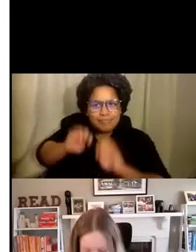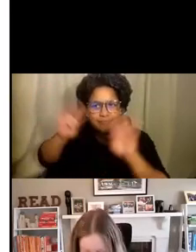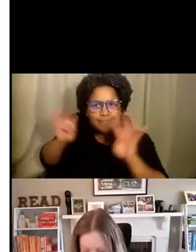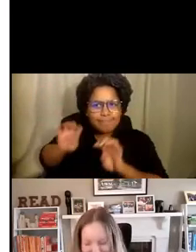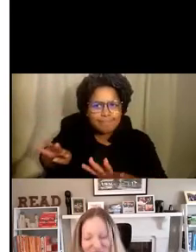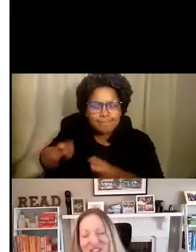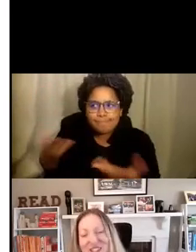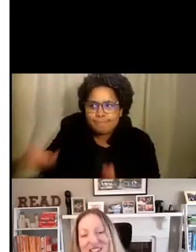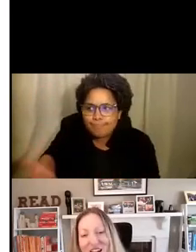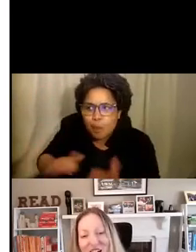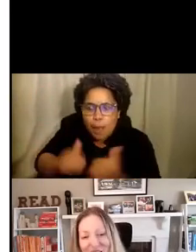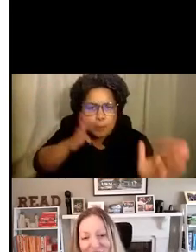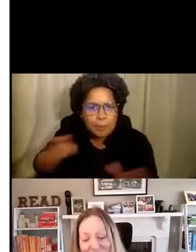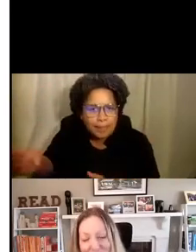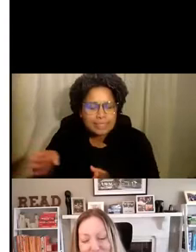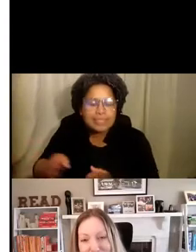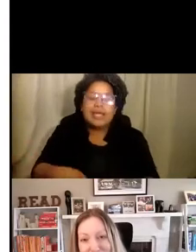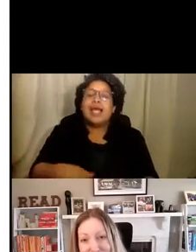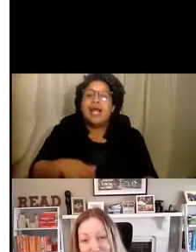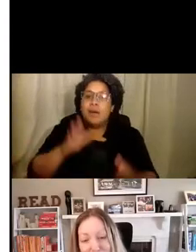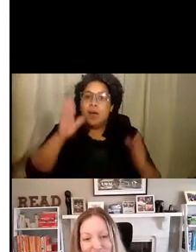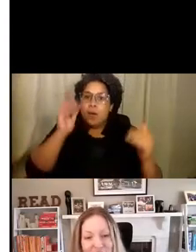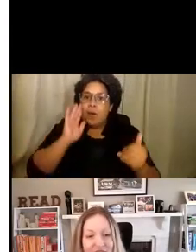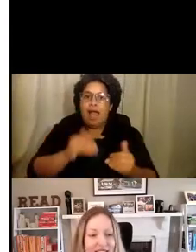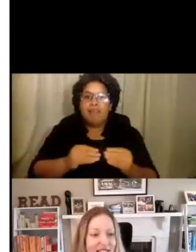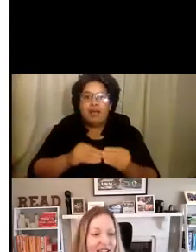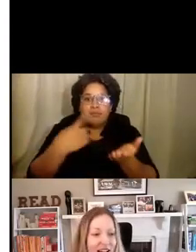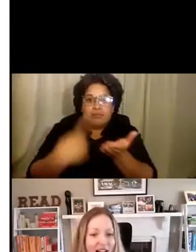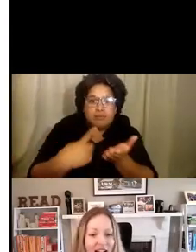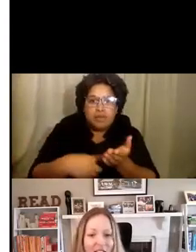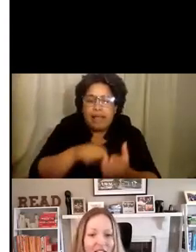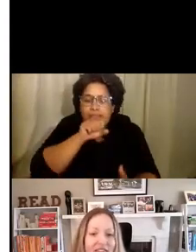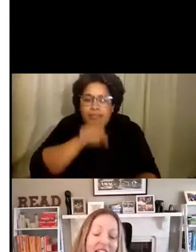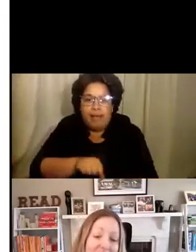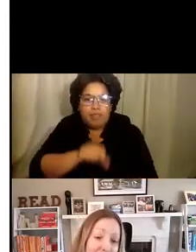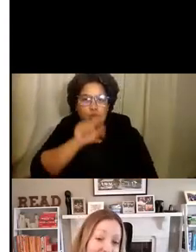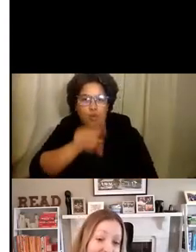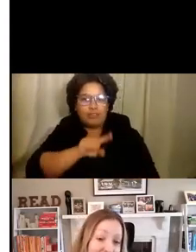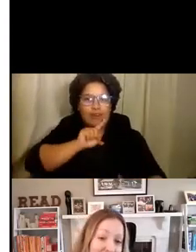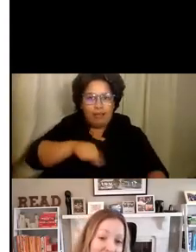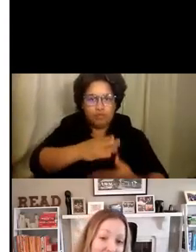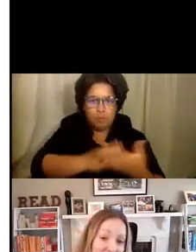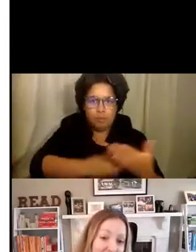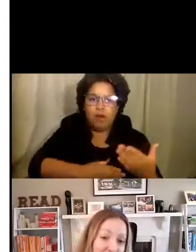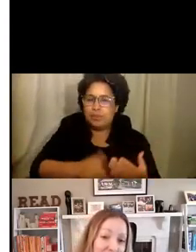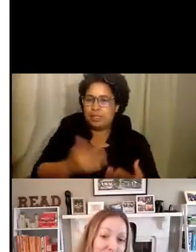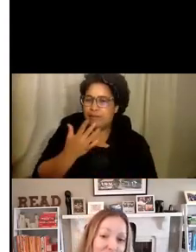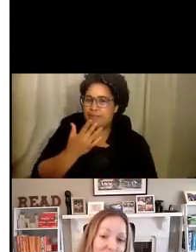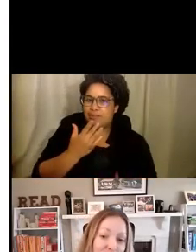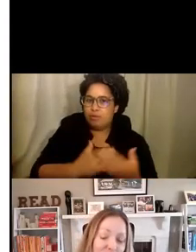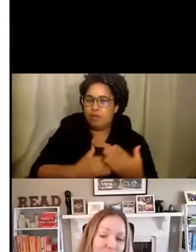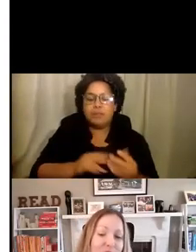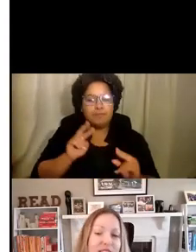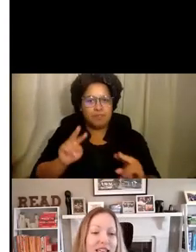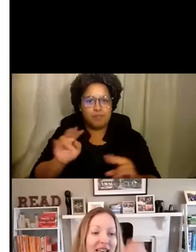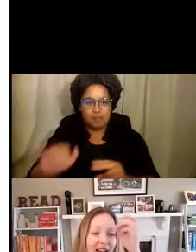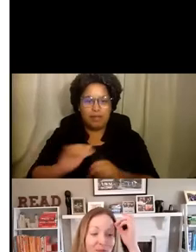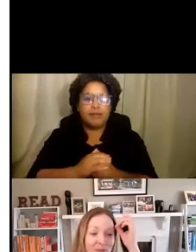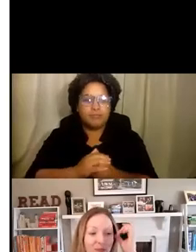all of you. I know the questions are my favorite part of this. On the next page, you'll